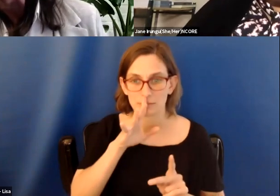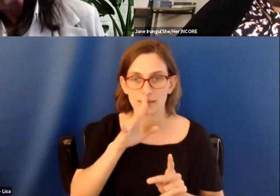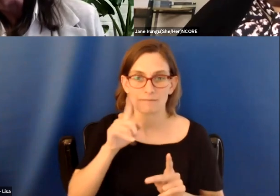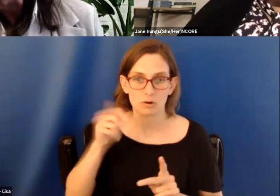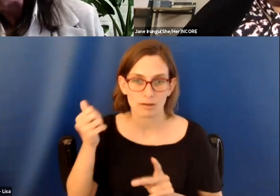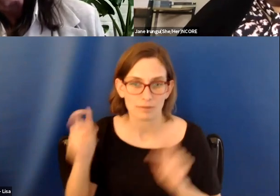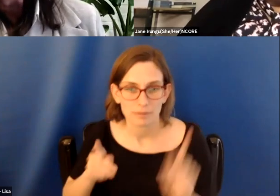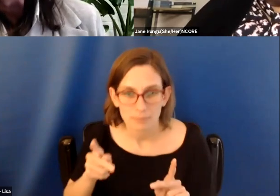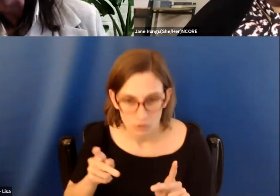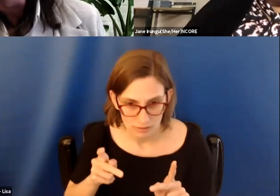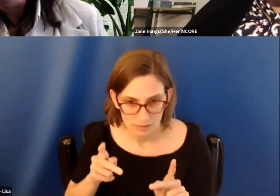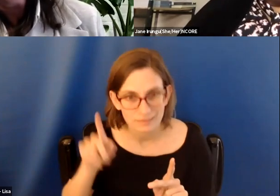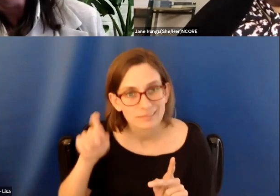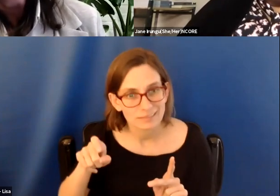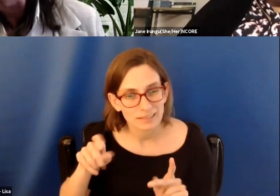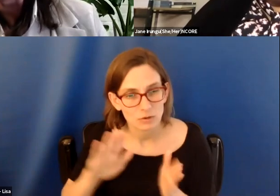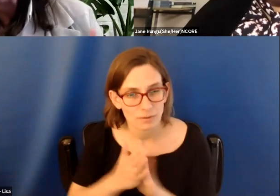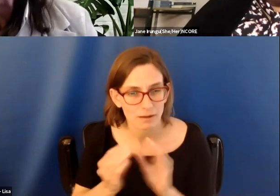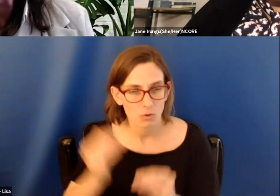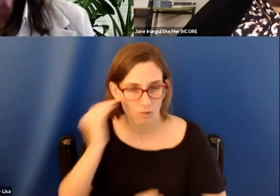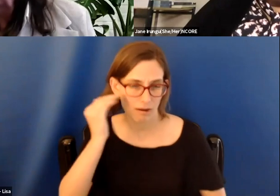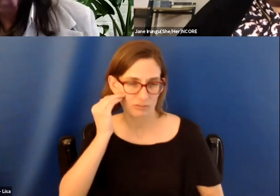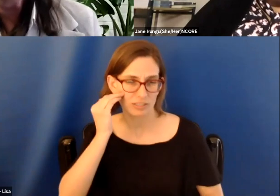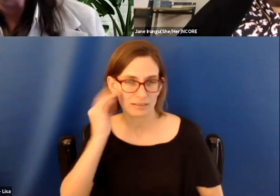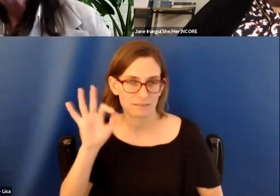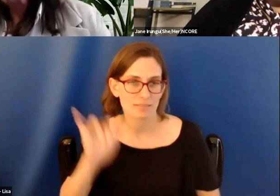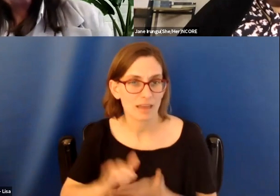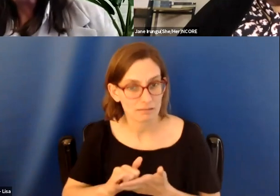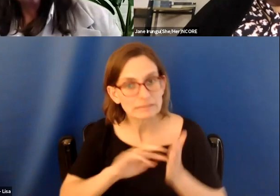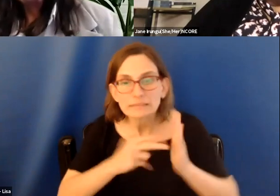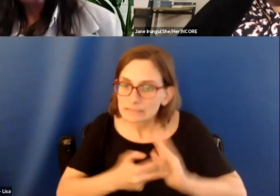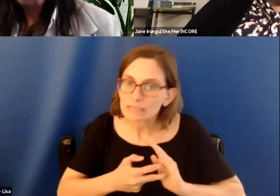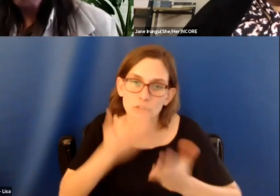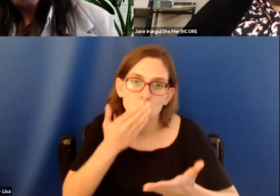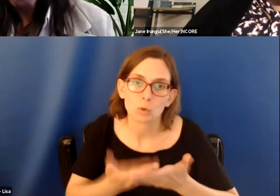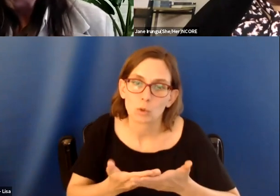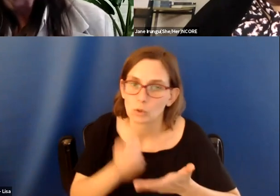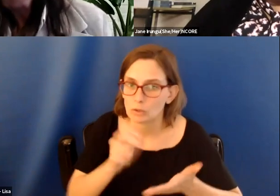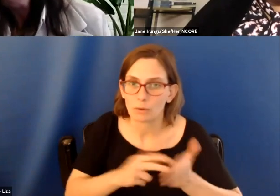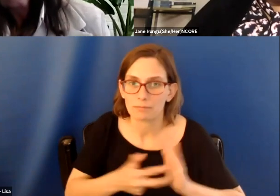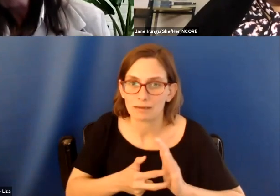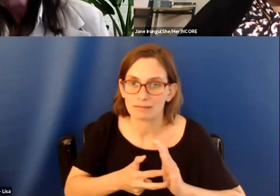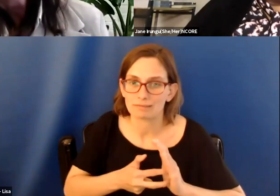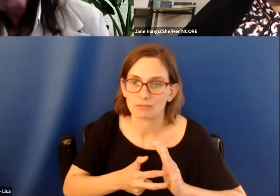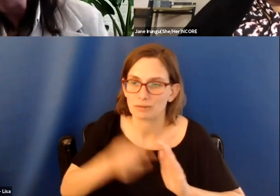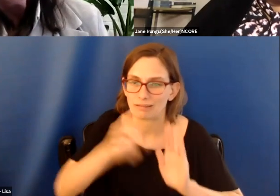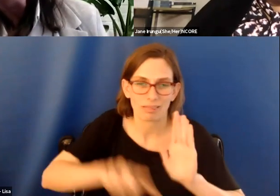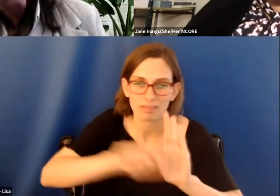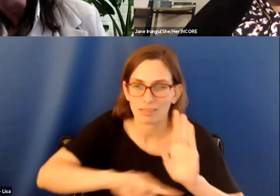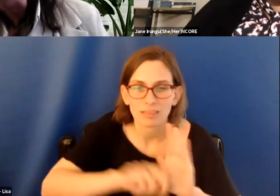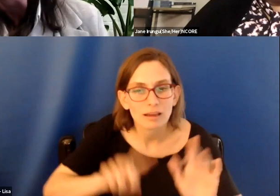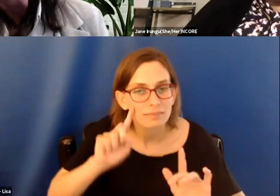And, um, we need to be really conscientious about that because our intentions are good. I don't mean to sound like I'm, I'm bashing. I think it's wonderful